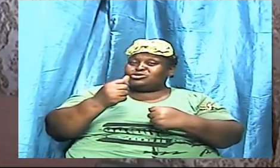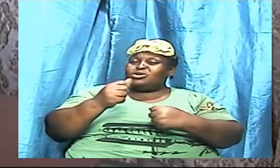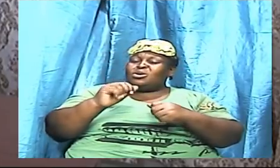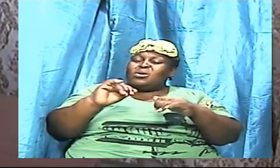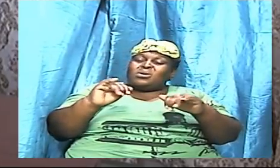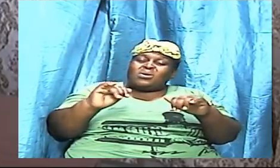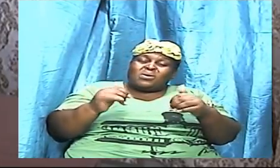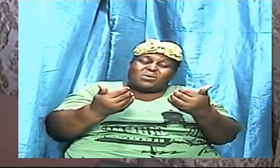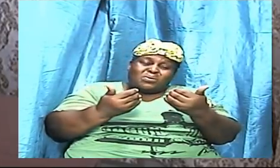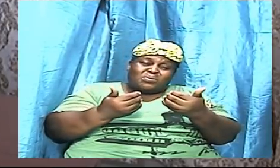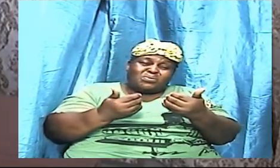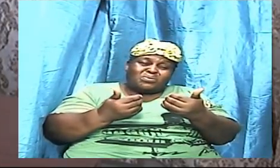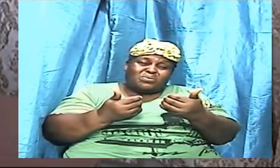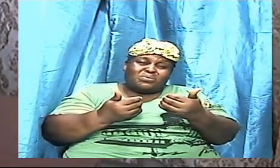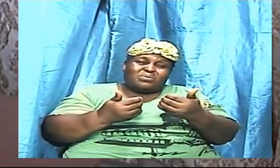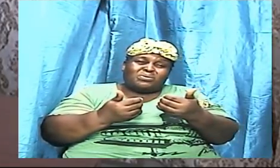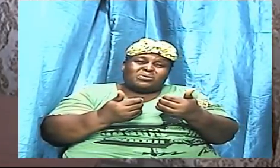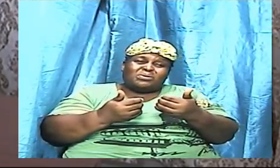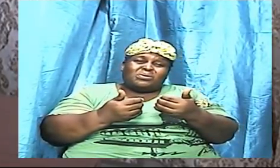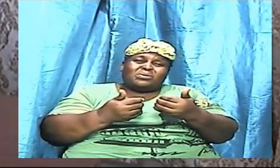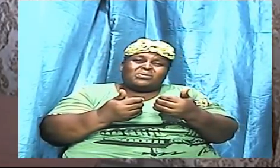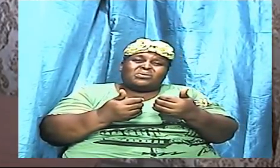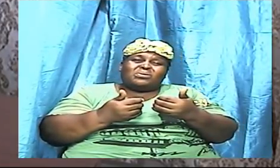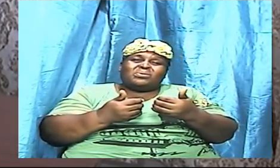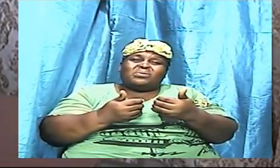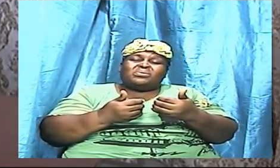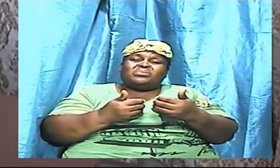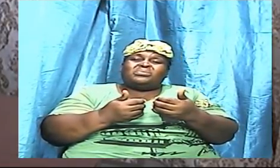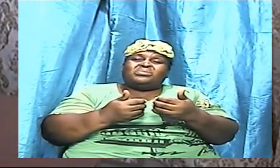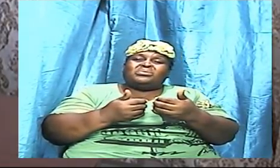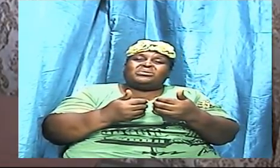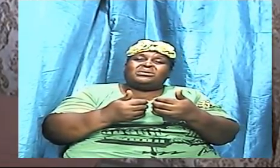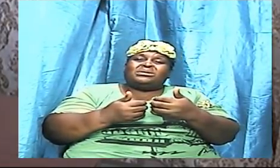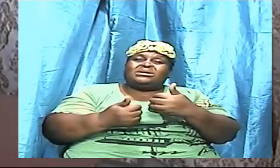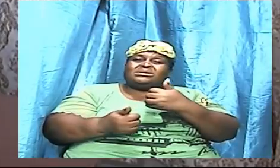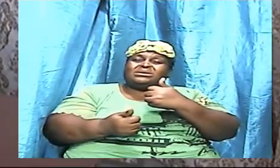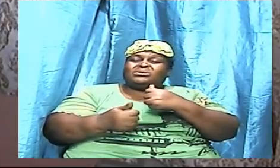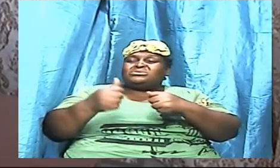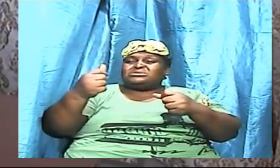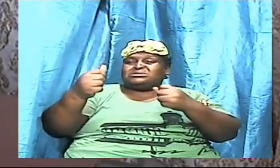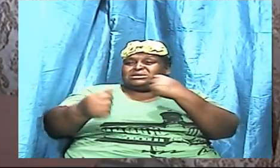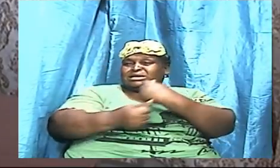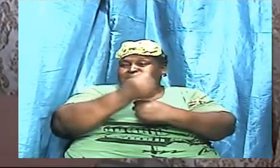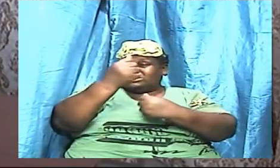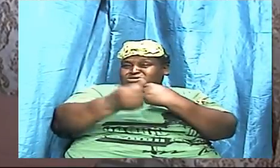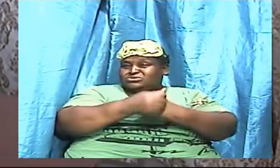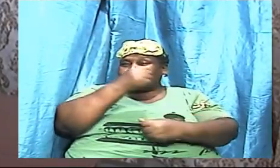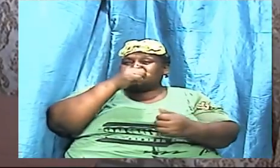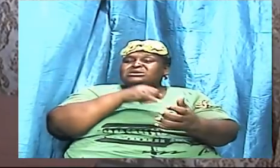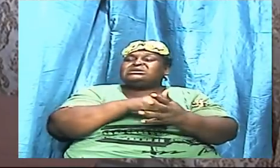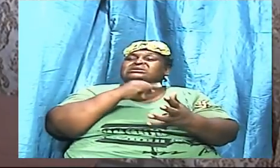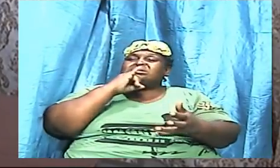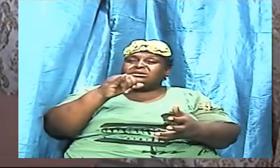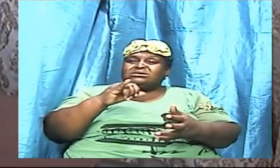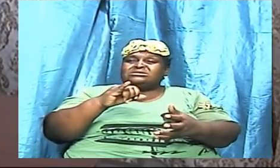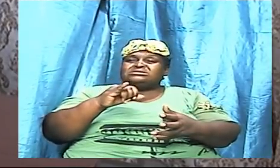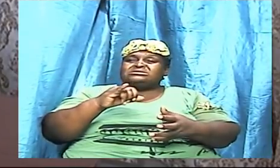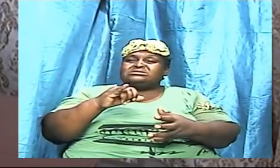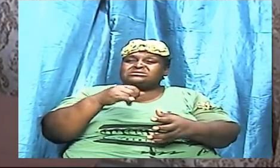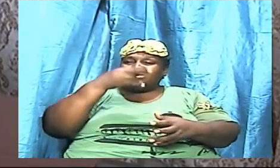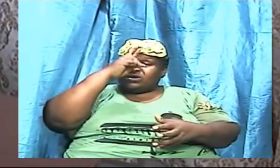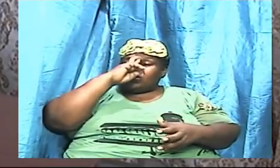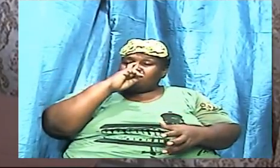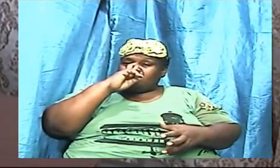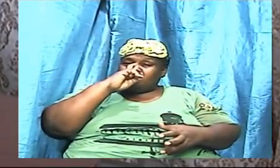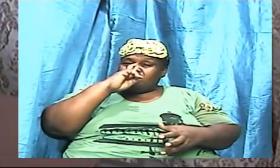in terms of the impact that it had on the enemies of Rome. What Paul was then